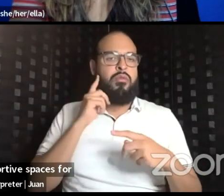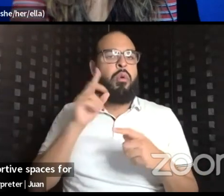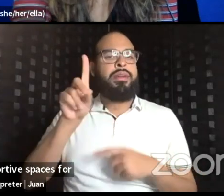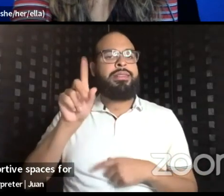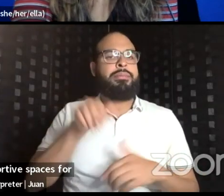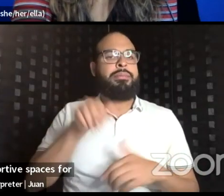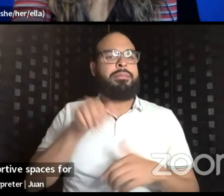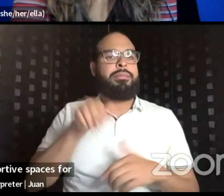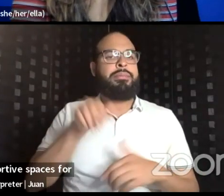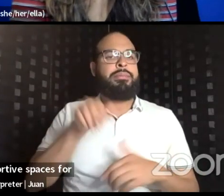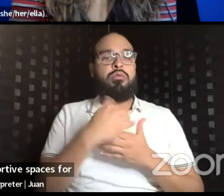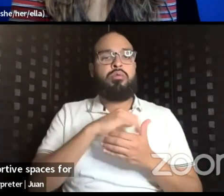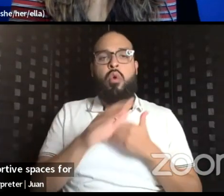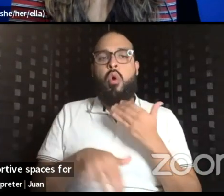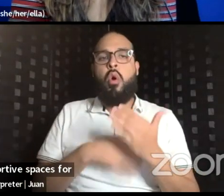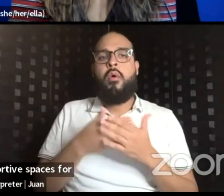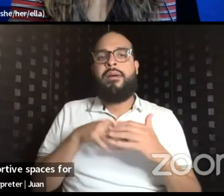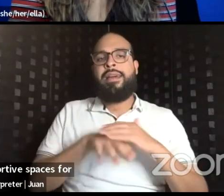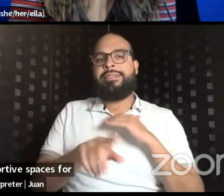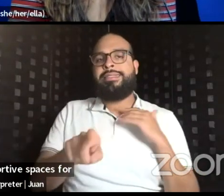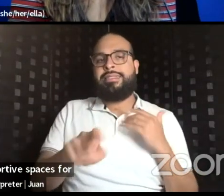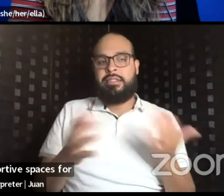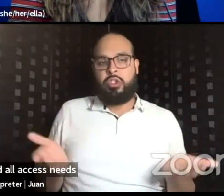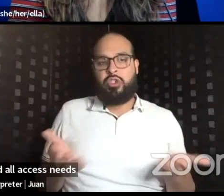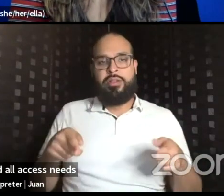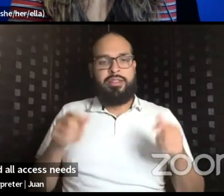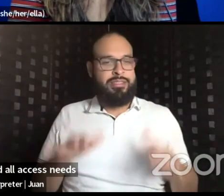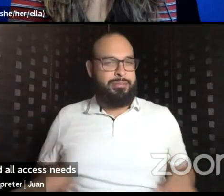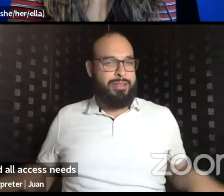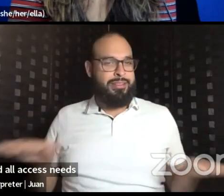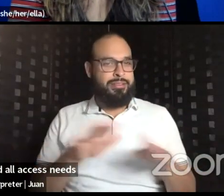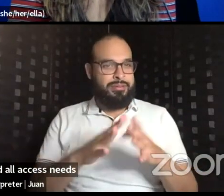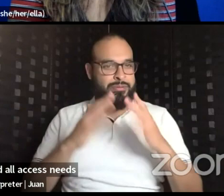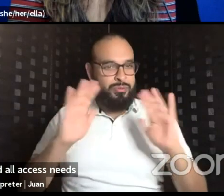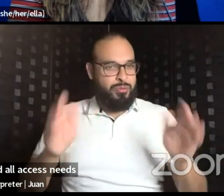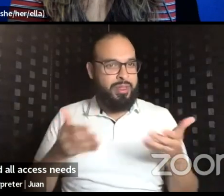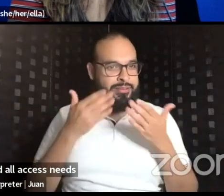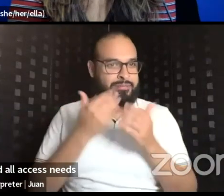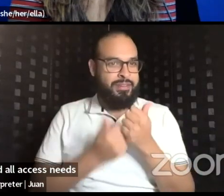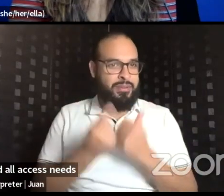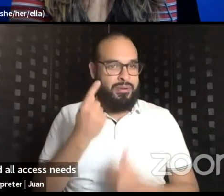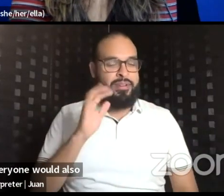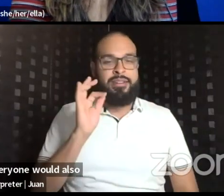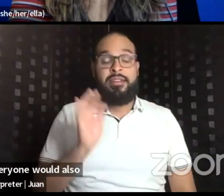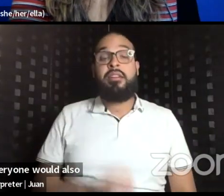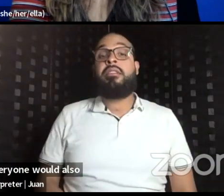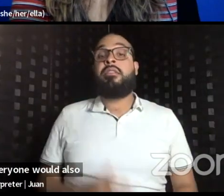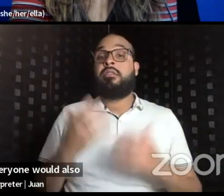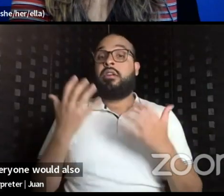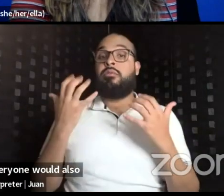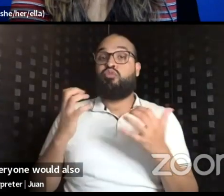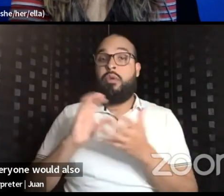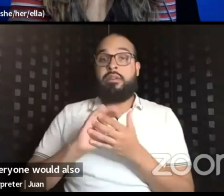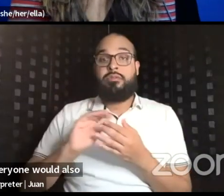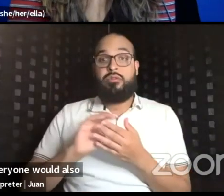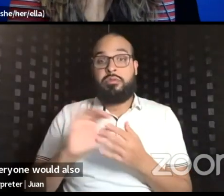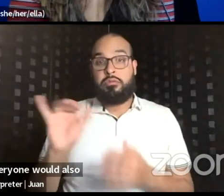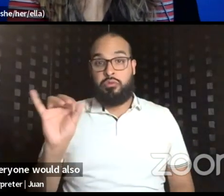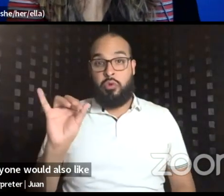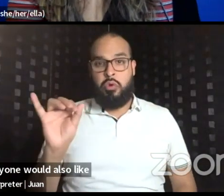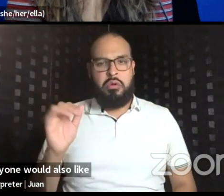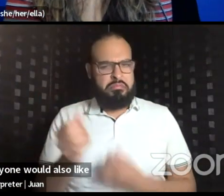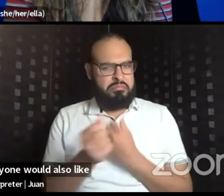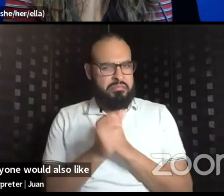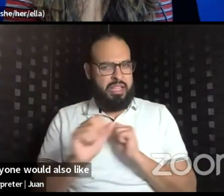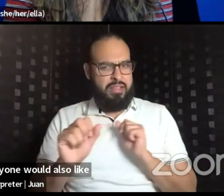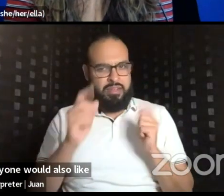all access needs present in the space. Welcome, everyone. I would also like to share some safety